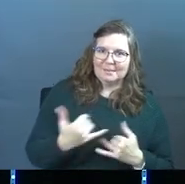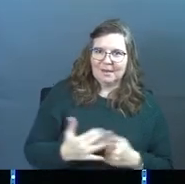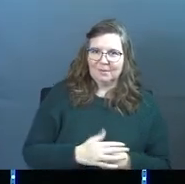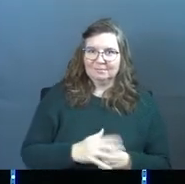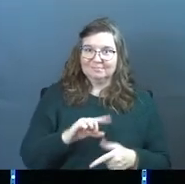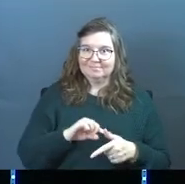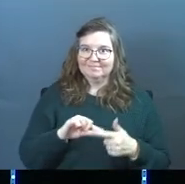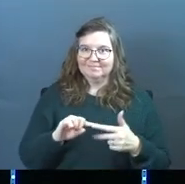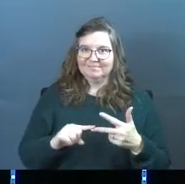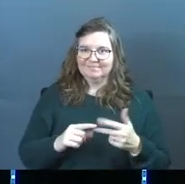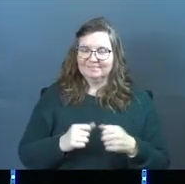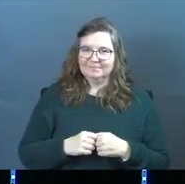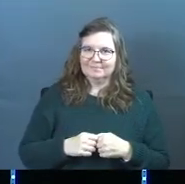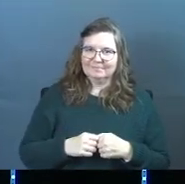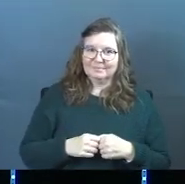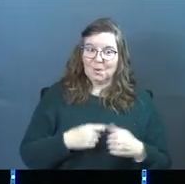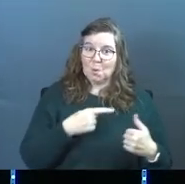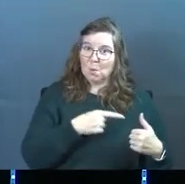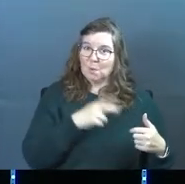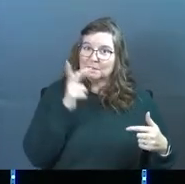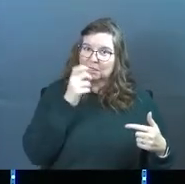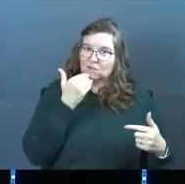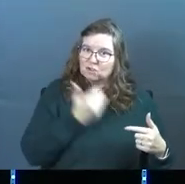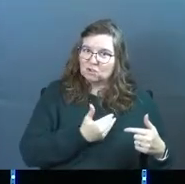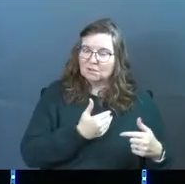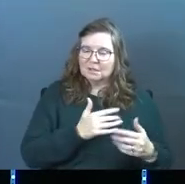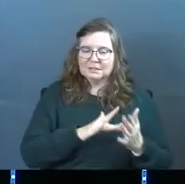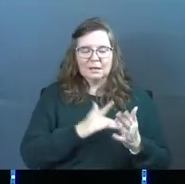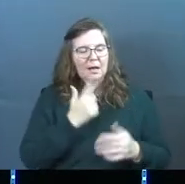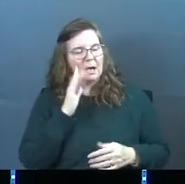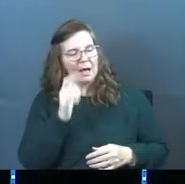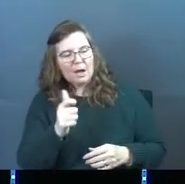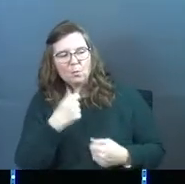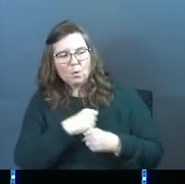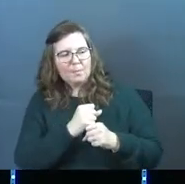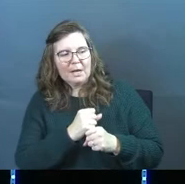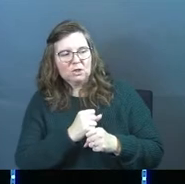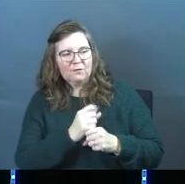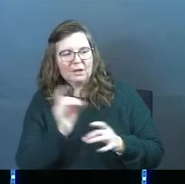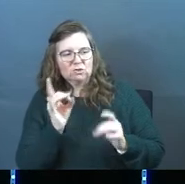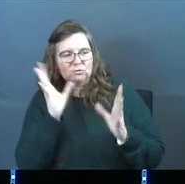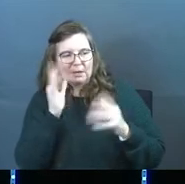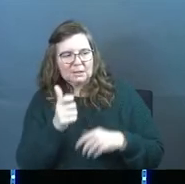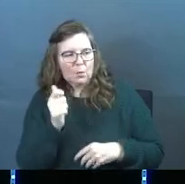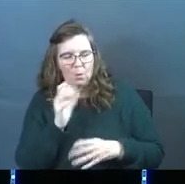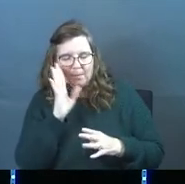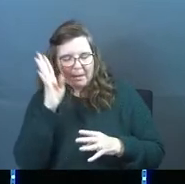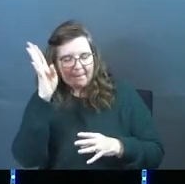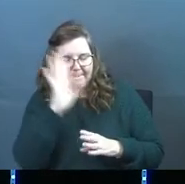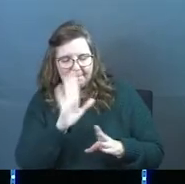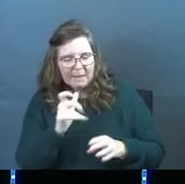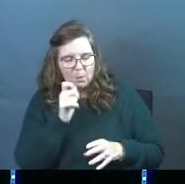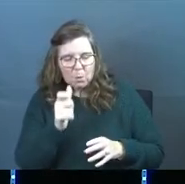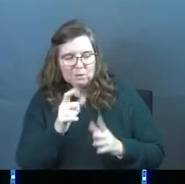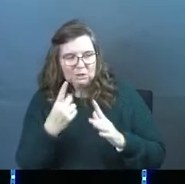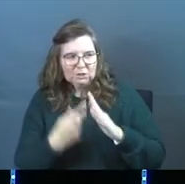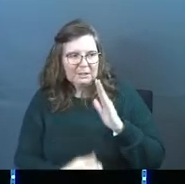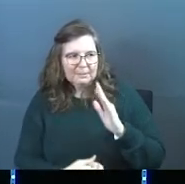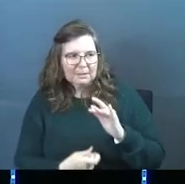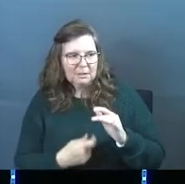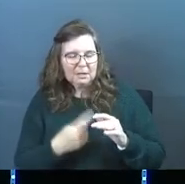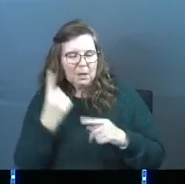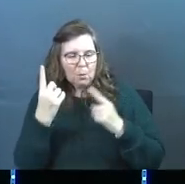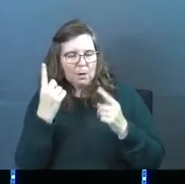Oh, he's good. And Jesus says, won't manufacture a crisis. I won't just disappear